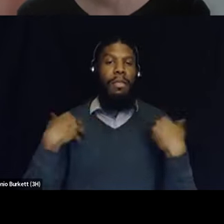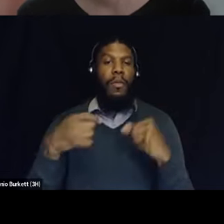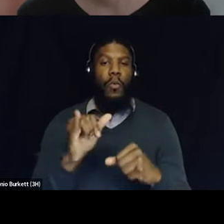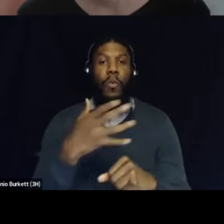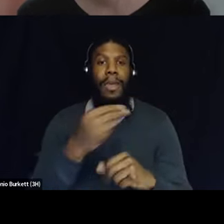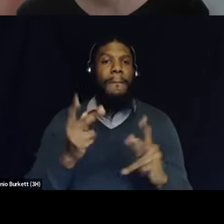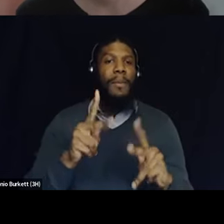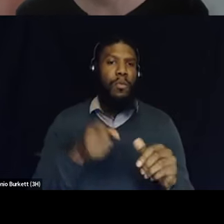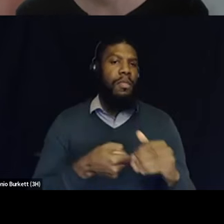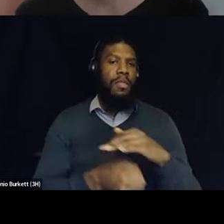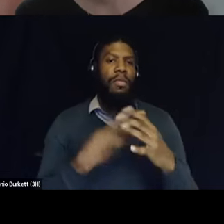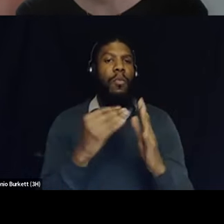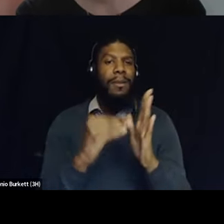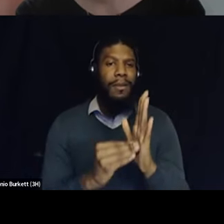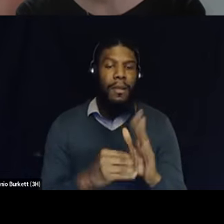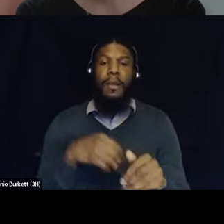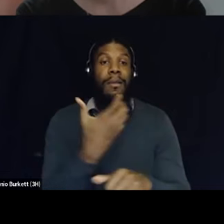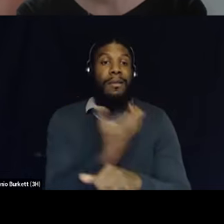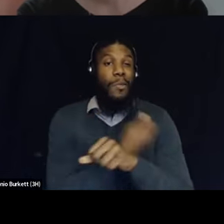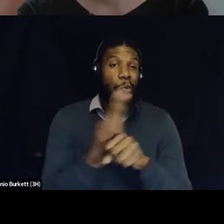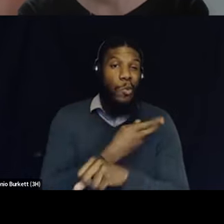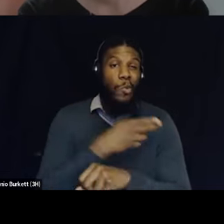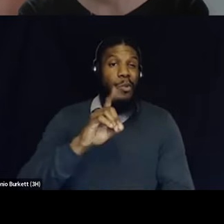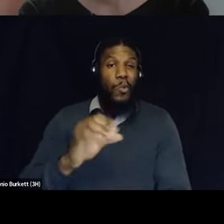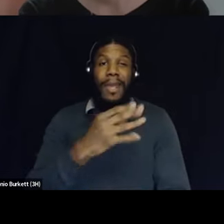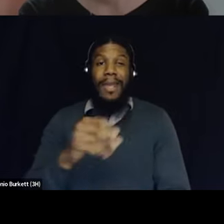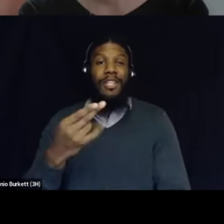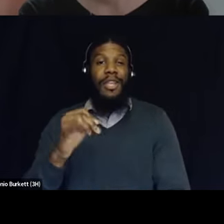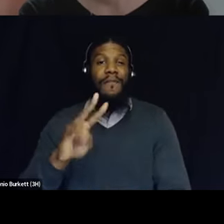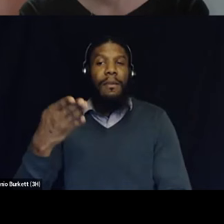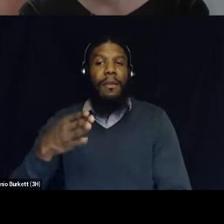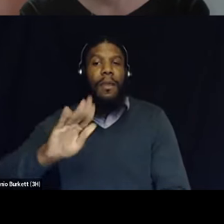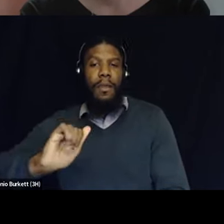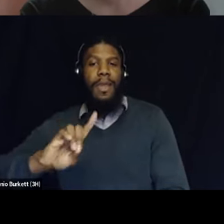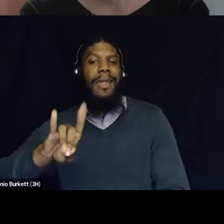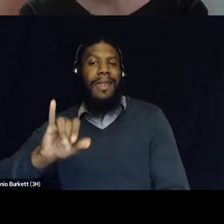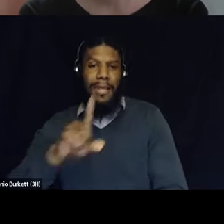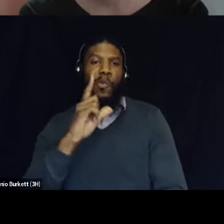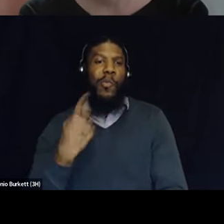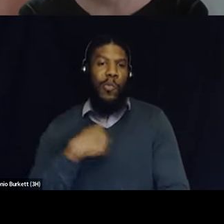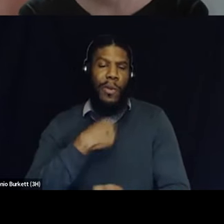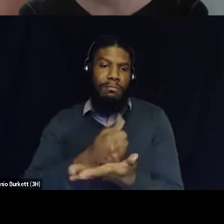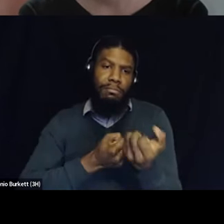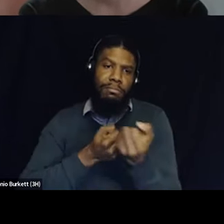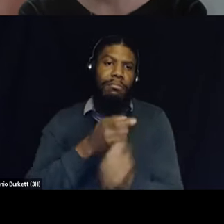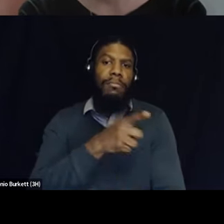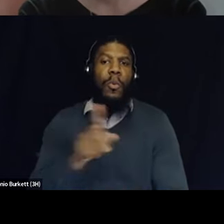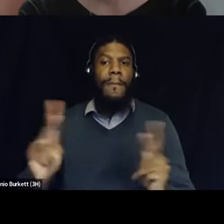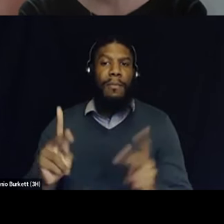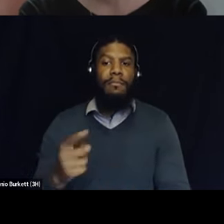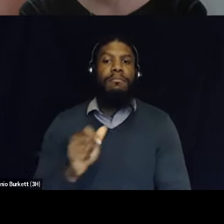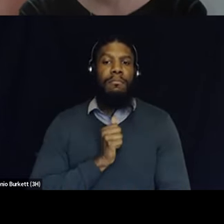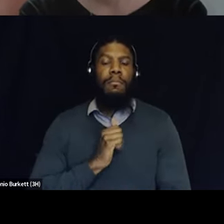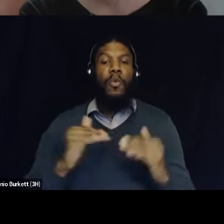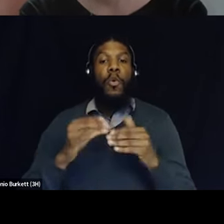substance use disorders, and HIV or AIDS. I co-lead a campaign called No Health